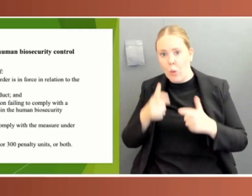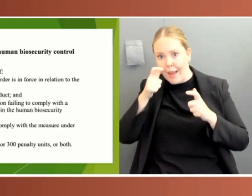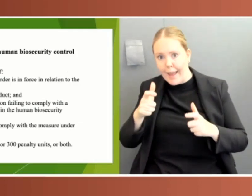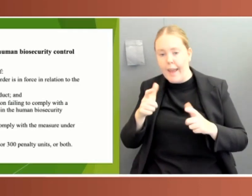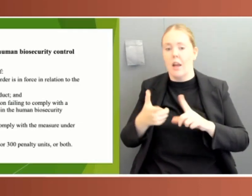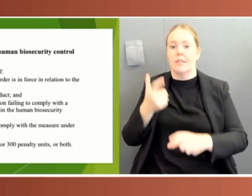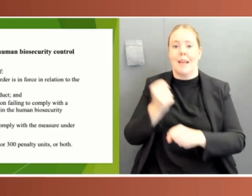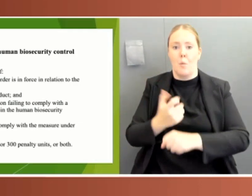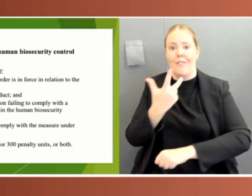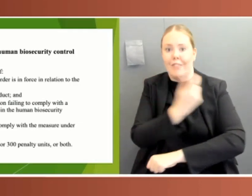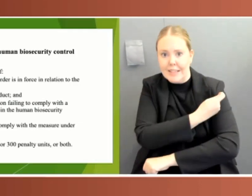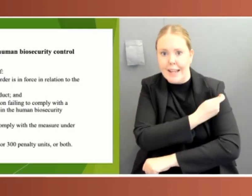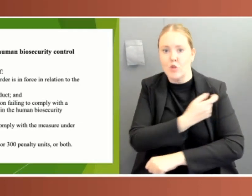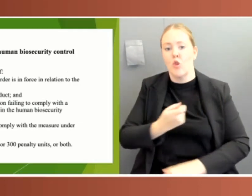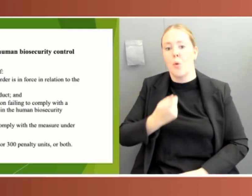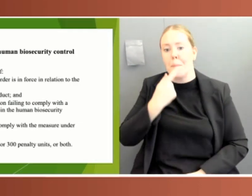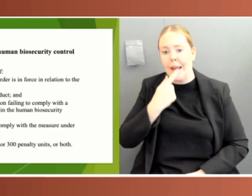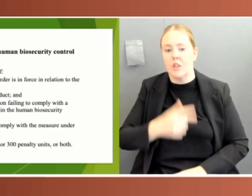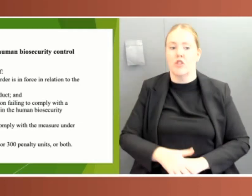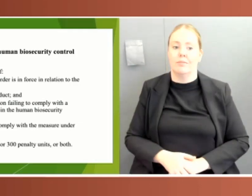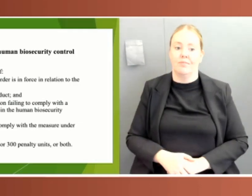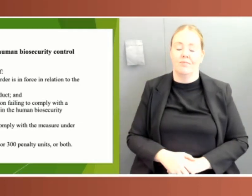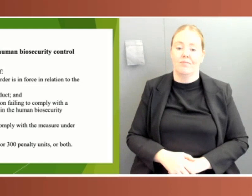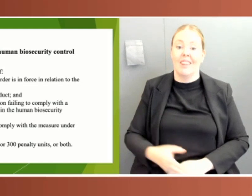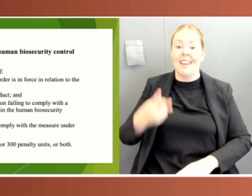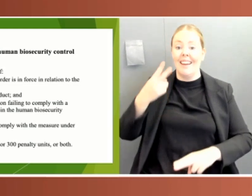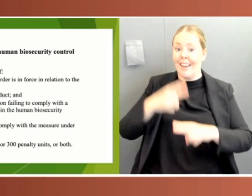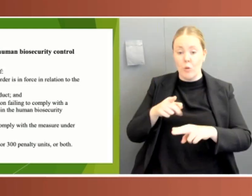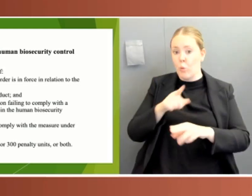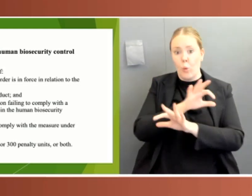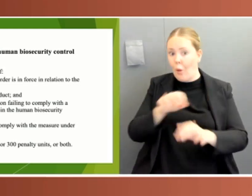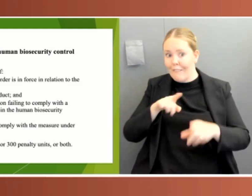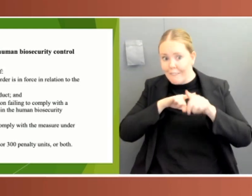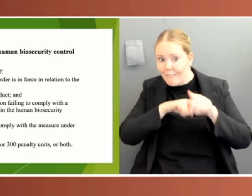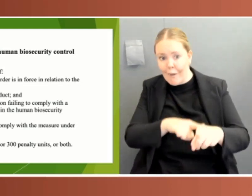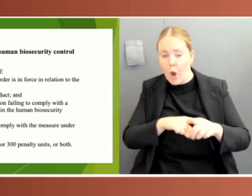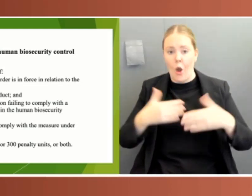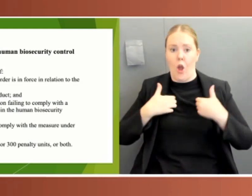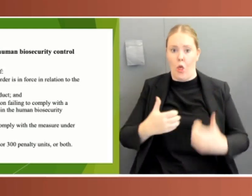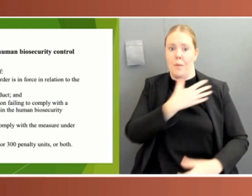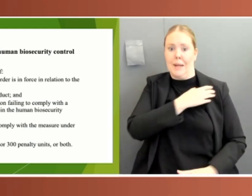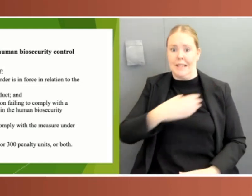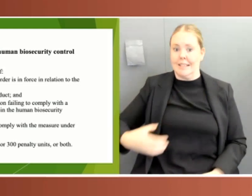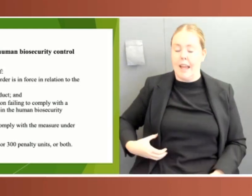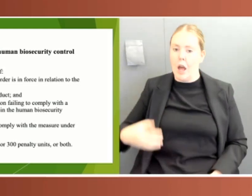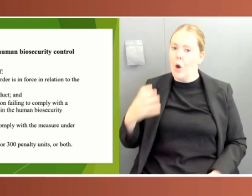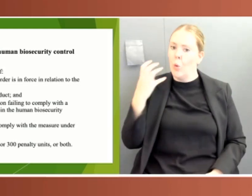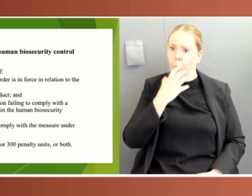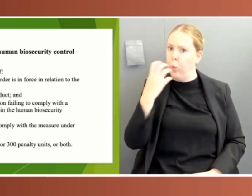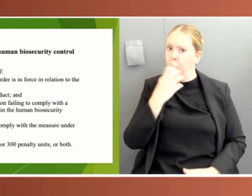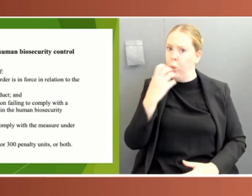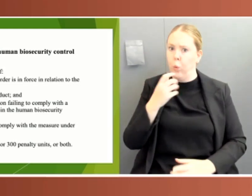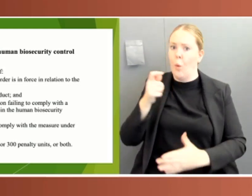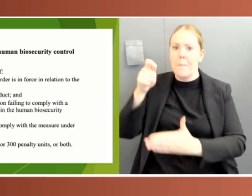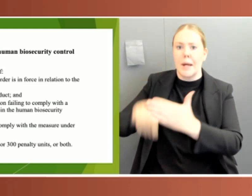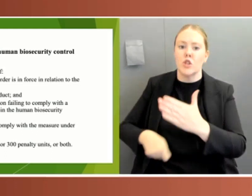The consequences of disobeying the Health Minister are severe. A person who refuses a direction, perhaps that they remain in their home or undergo a medical procedure, can be